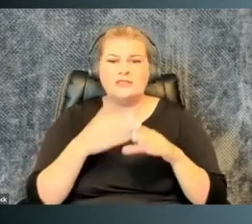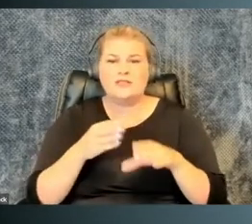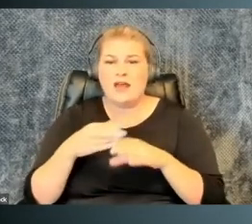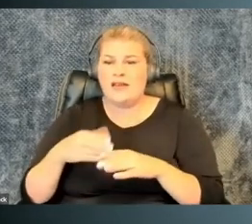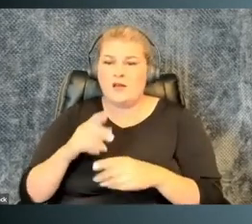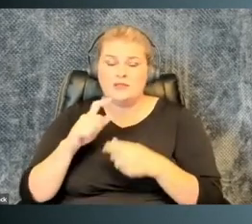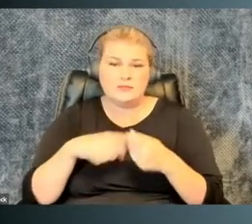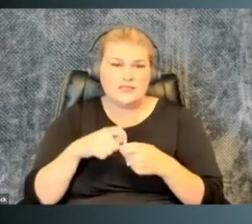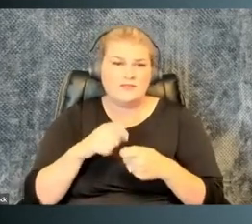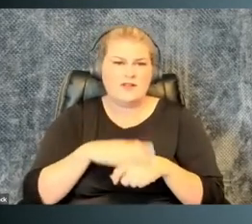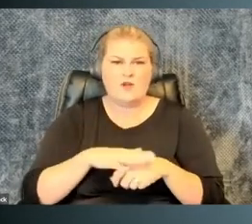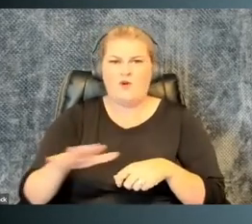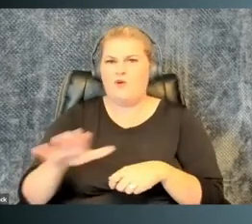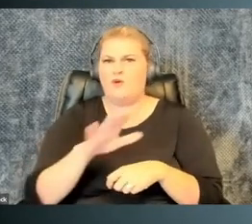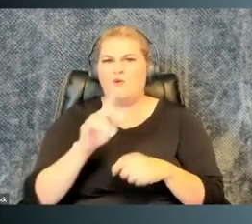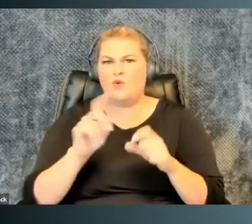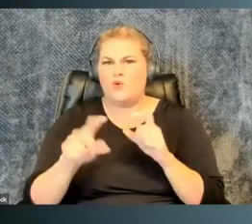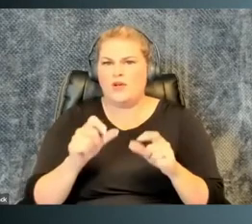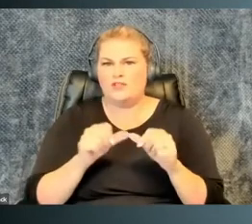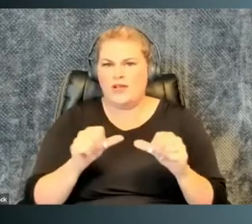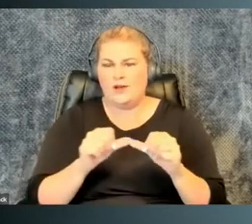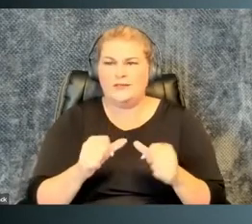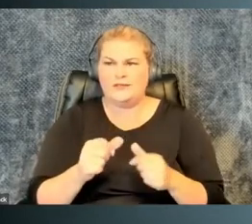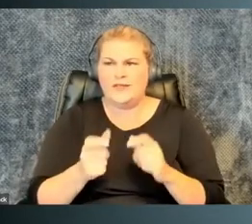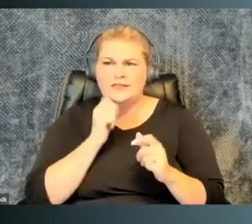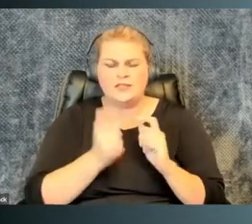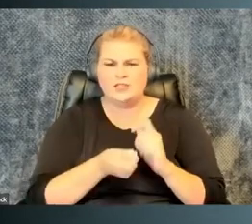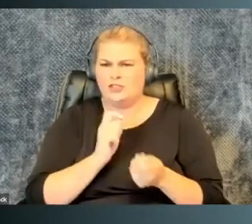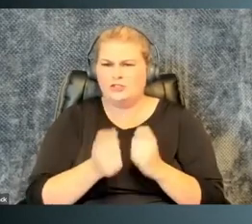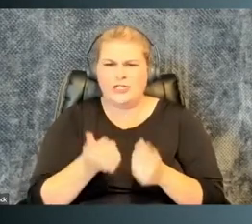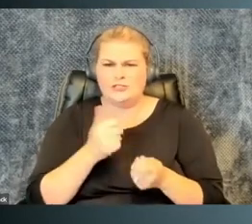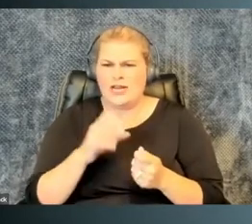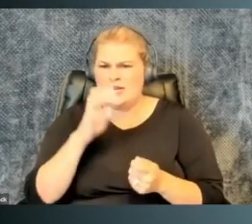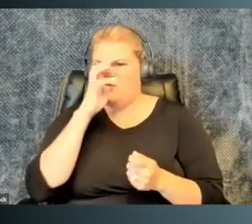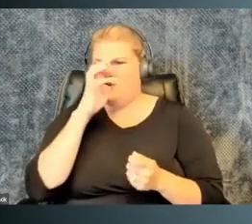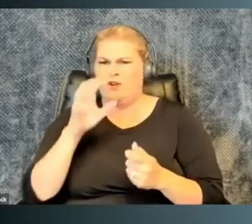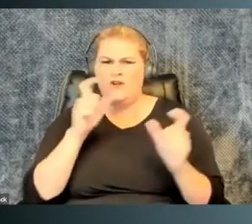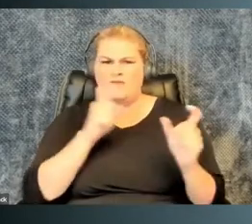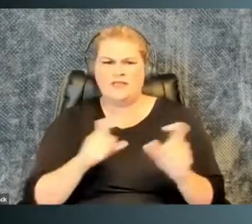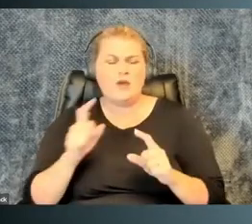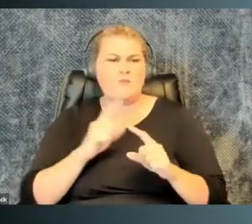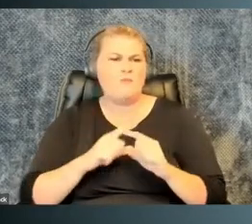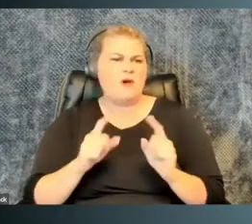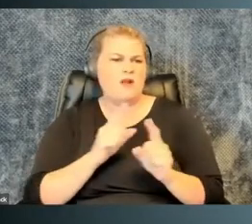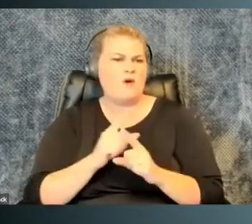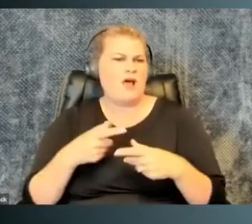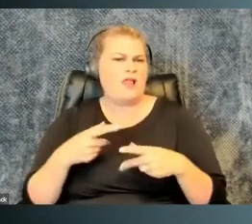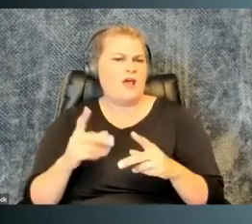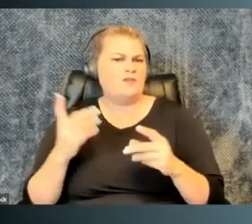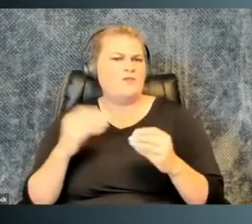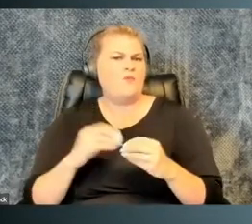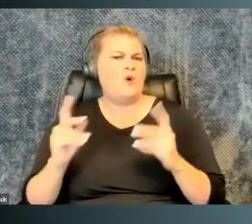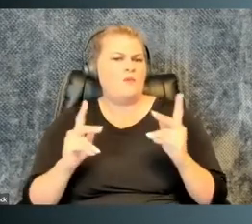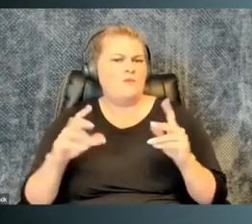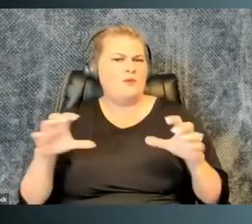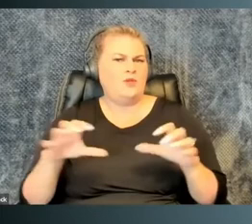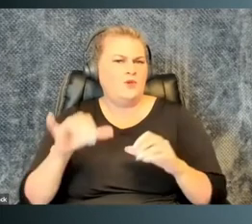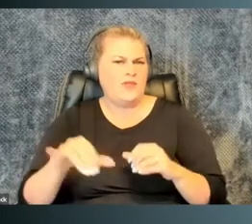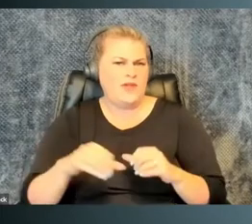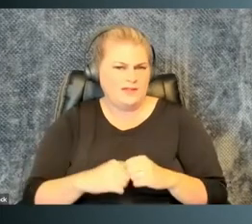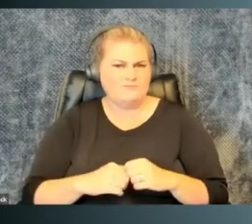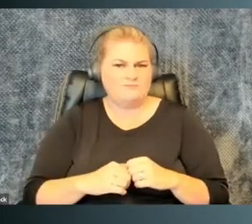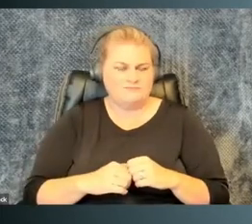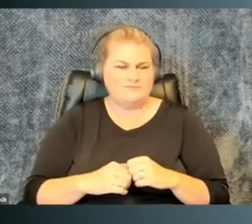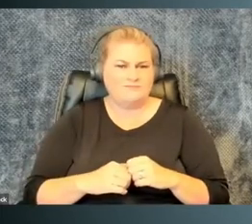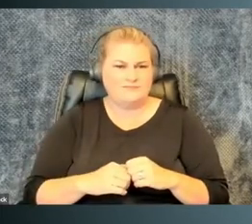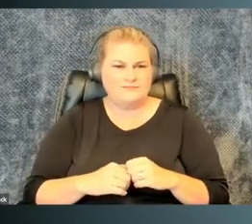the same amount of time, just divided out specifically on your question areas. It doesn't change any of the rigor of the exam, but it allows for more people